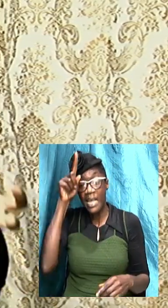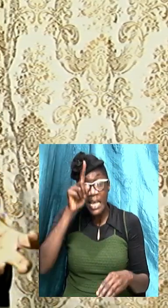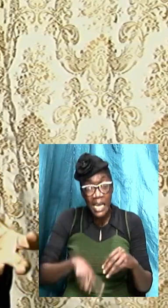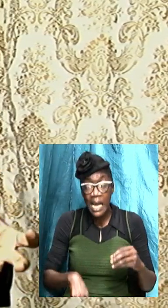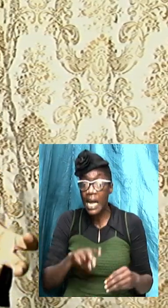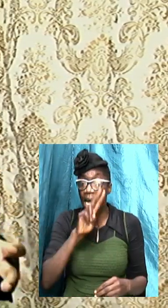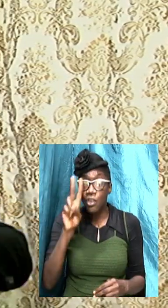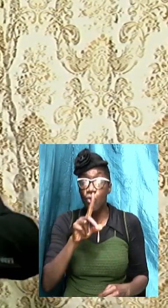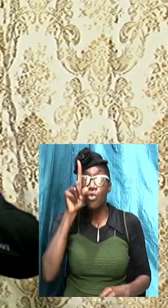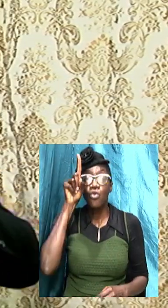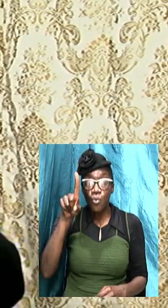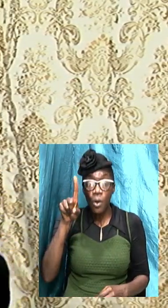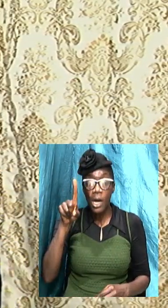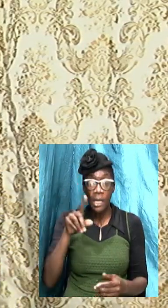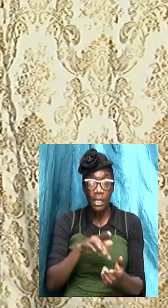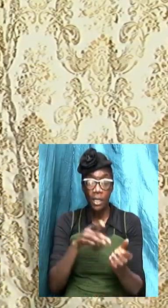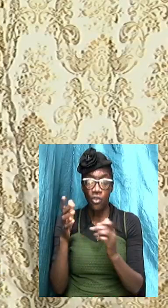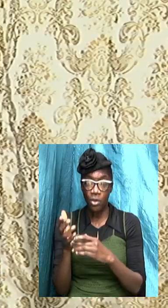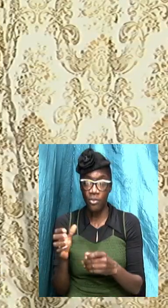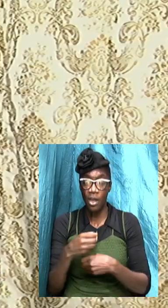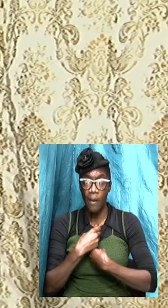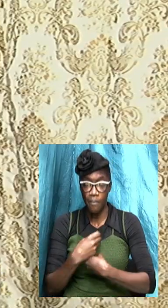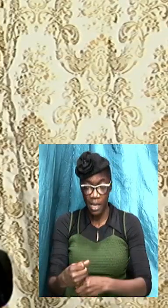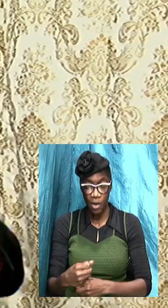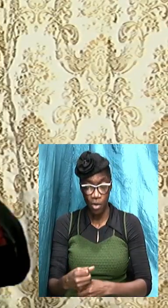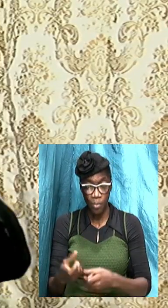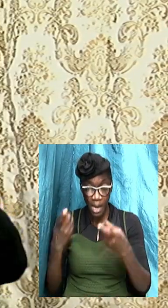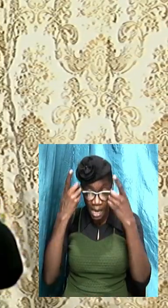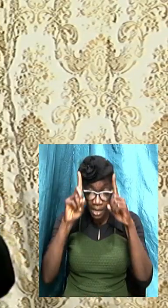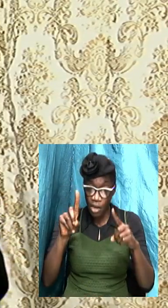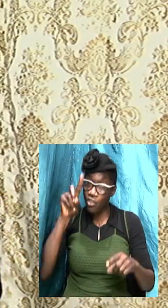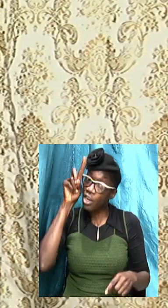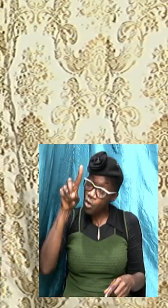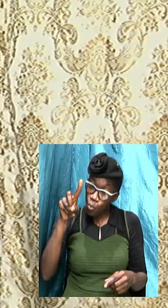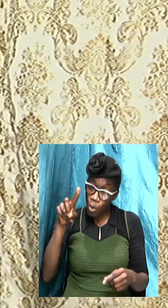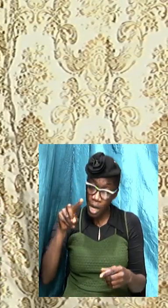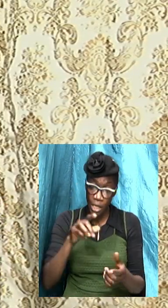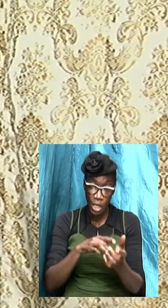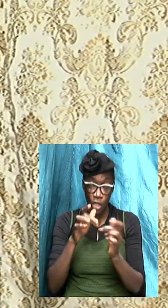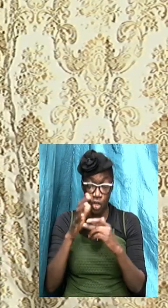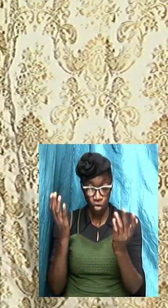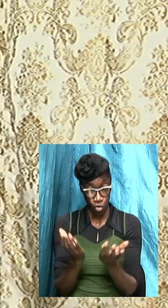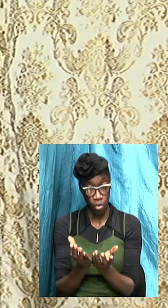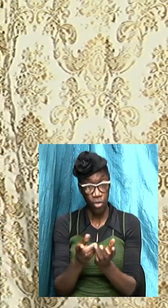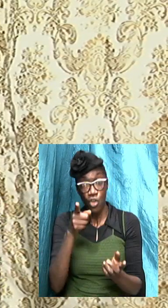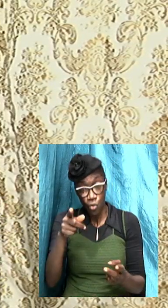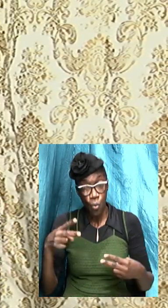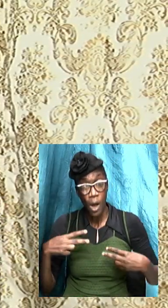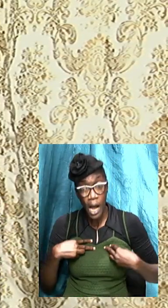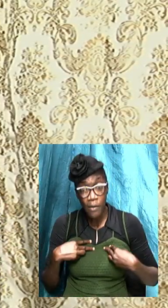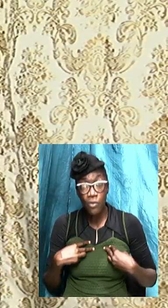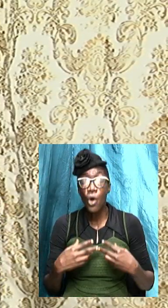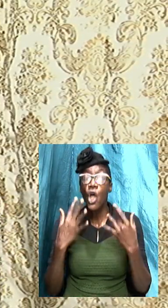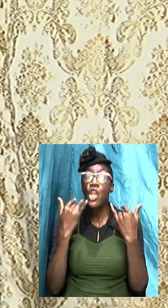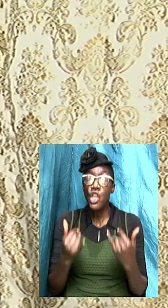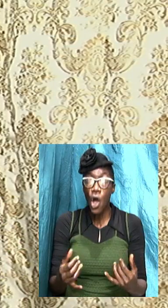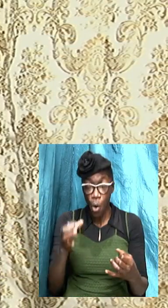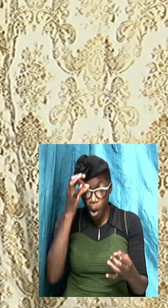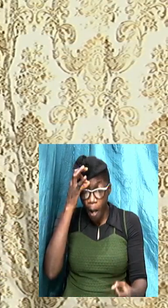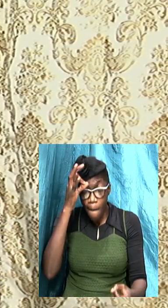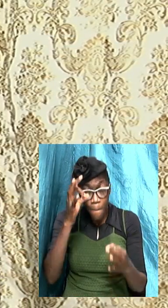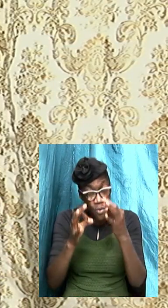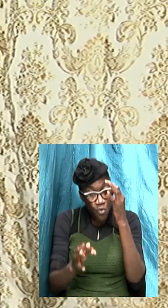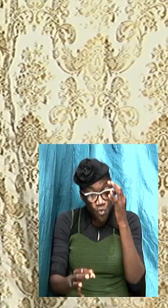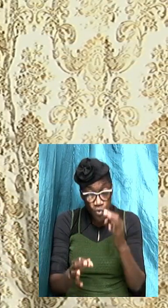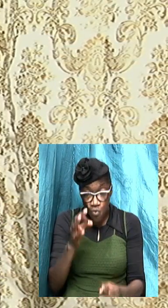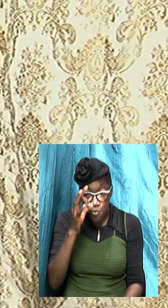one scripture and just make up a doctrine and one scripture you have to be able to know prove that which